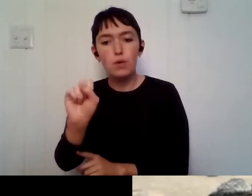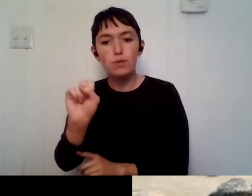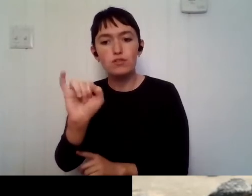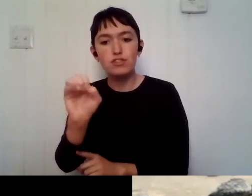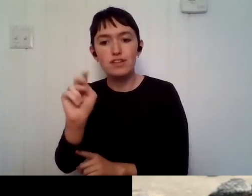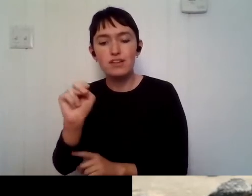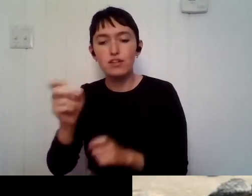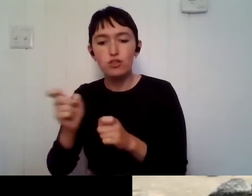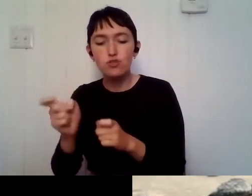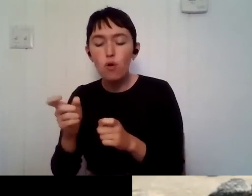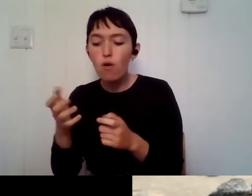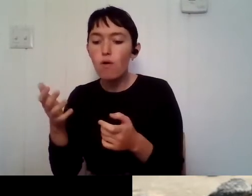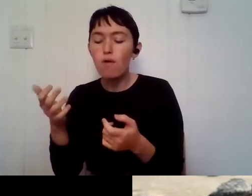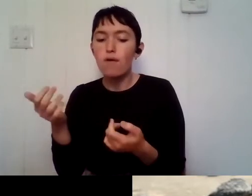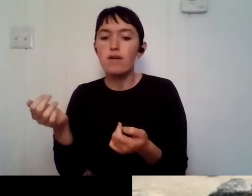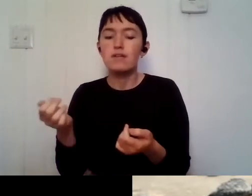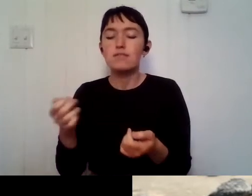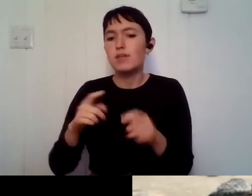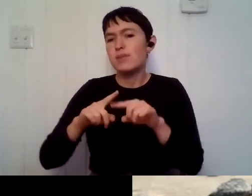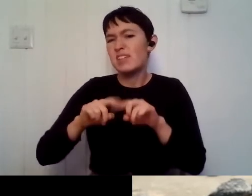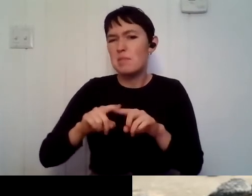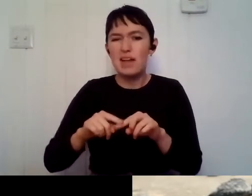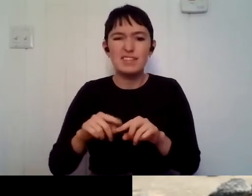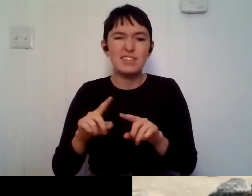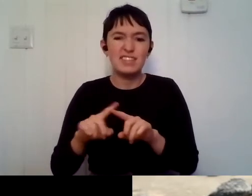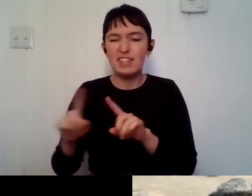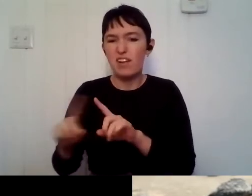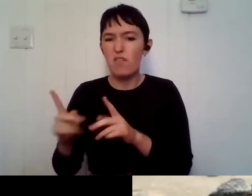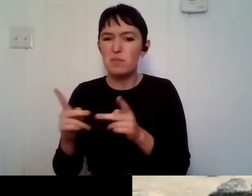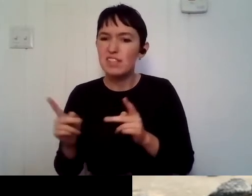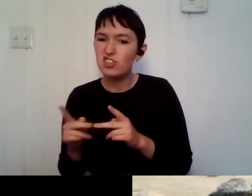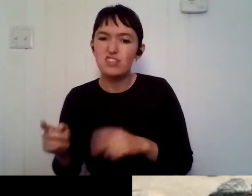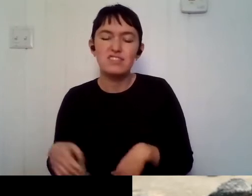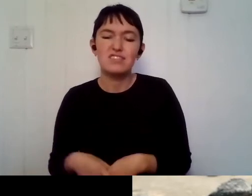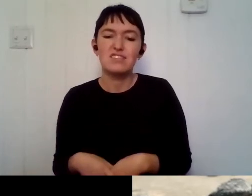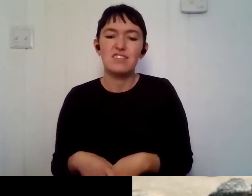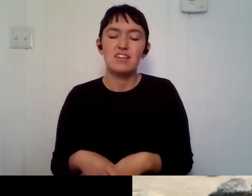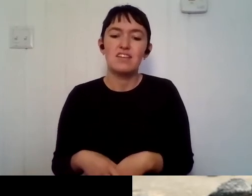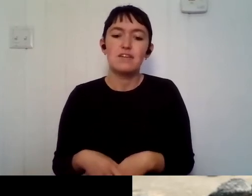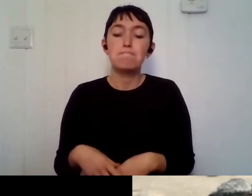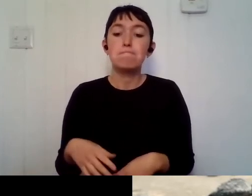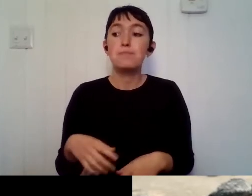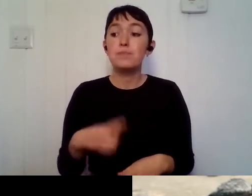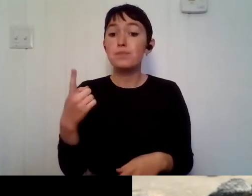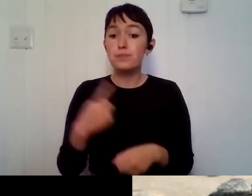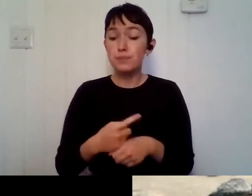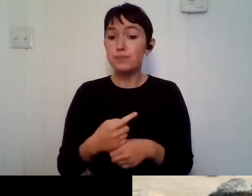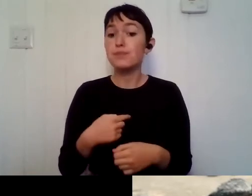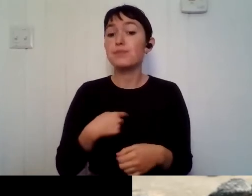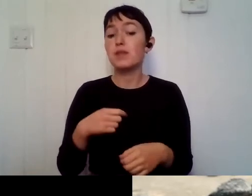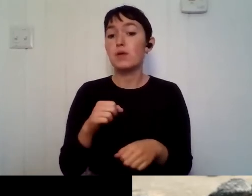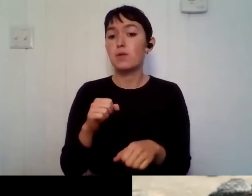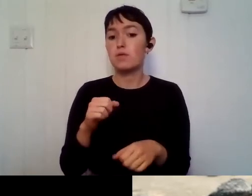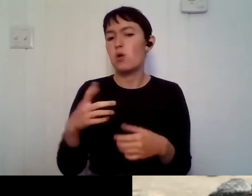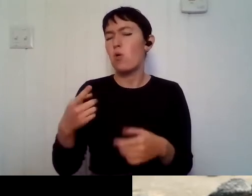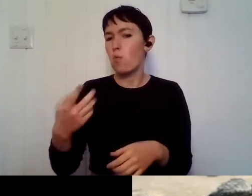depends on the actual position and then the fate, um, that's in. And like, uh, when I'm working on the coast of Texas, uh,